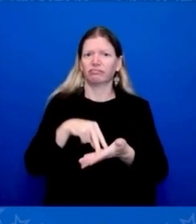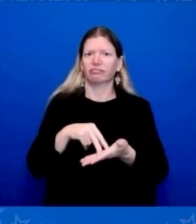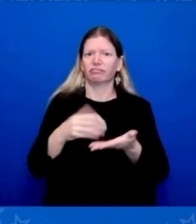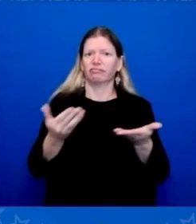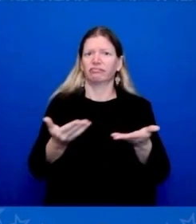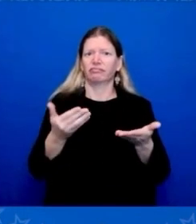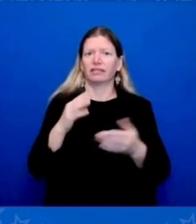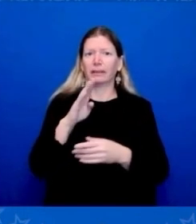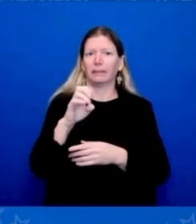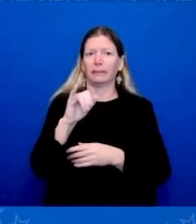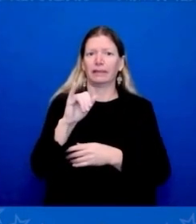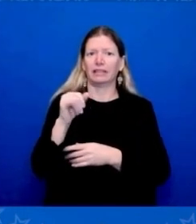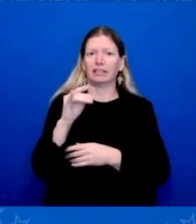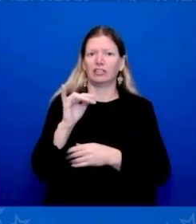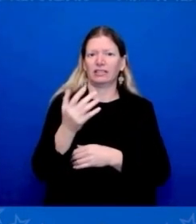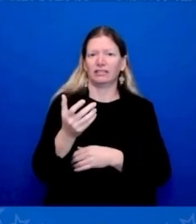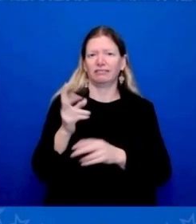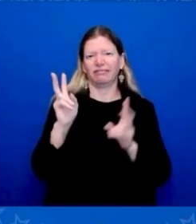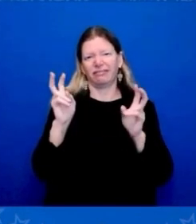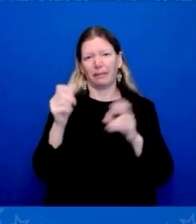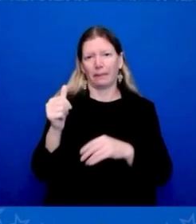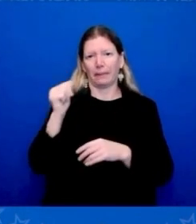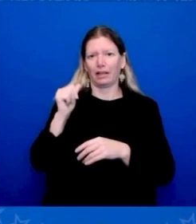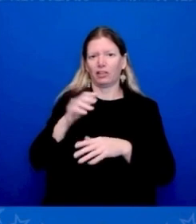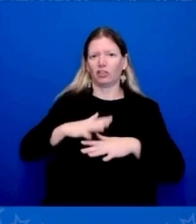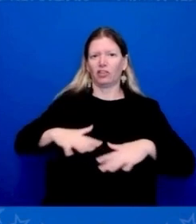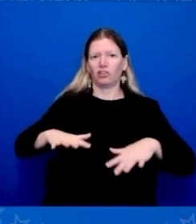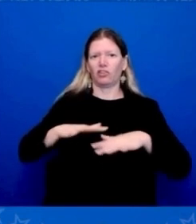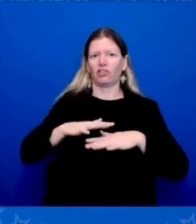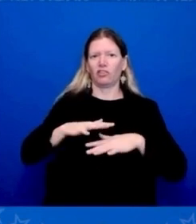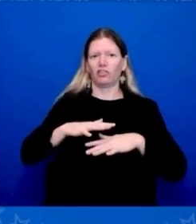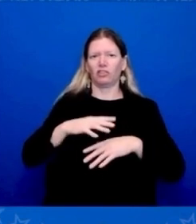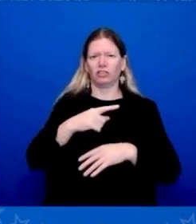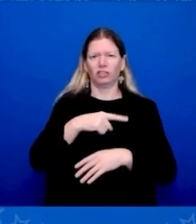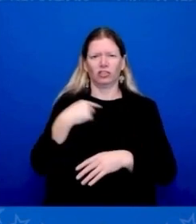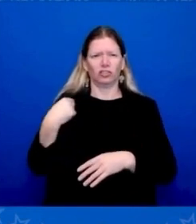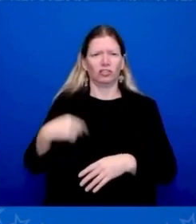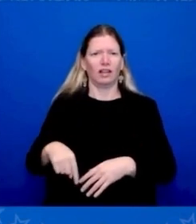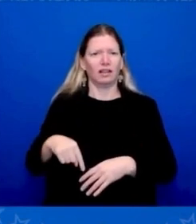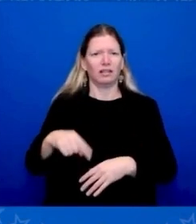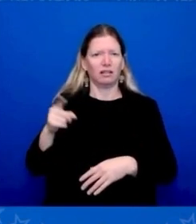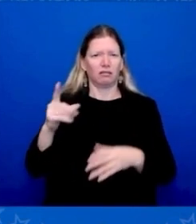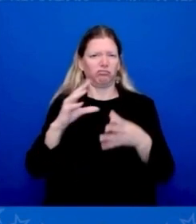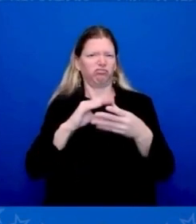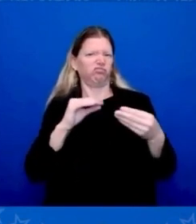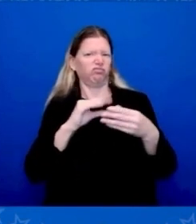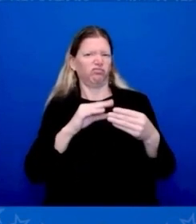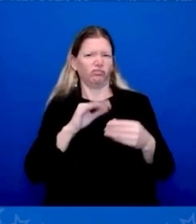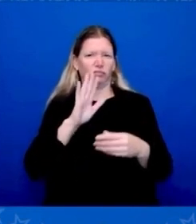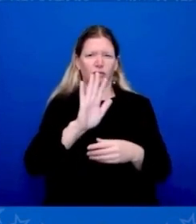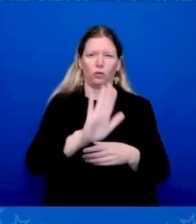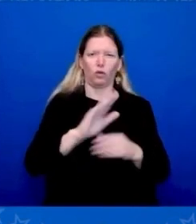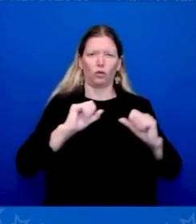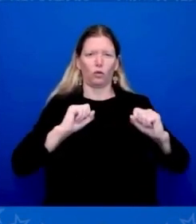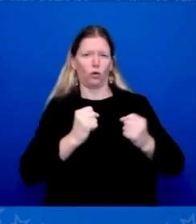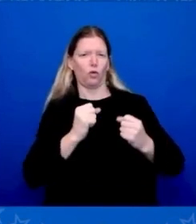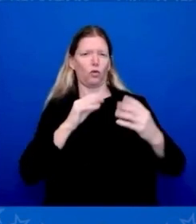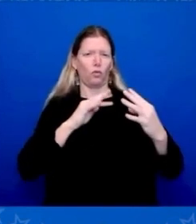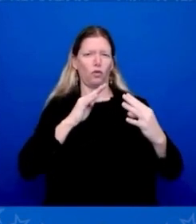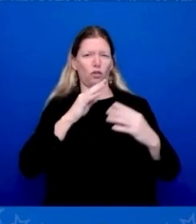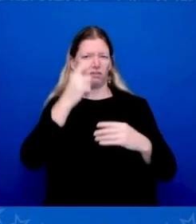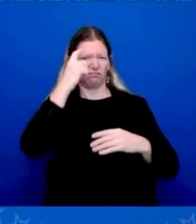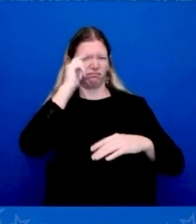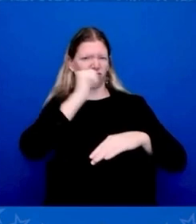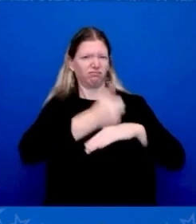mentality. Are they right, sir? Are they right, Mr. President? Is it a danger of a Cold War? And when will you meet Mr. Xi?